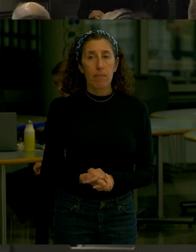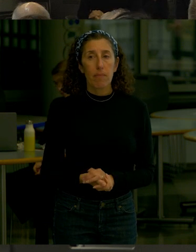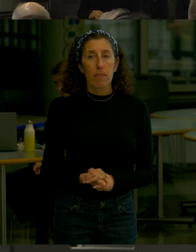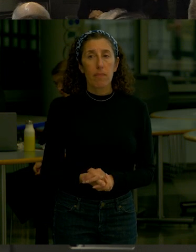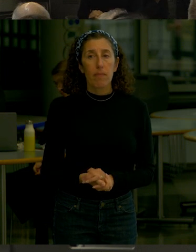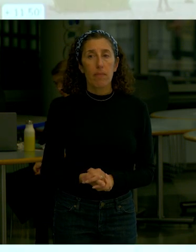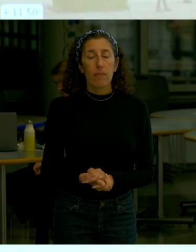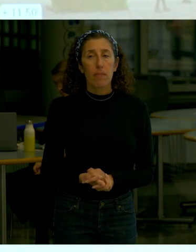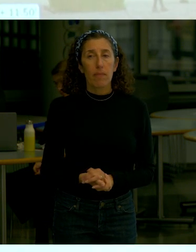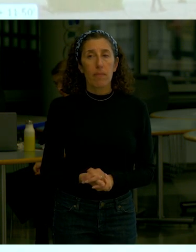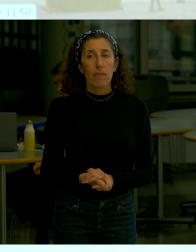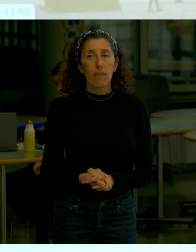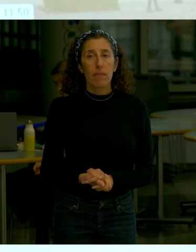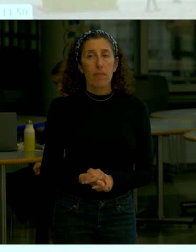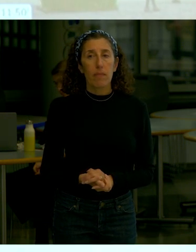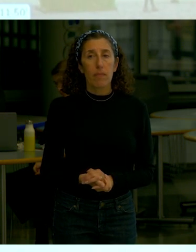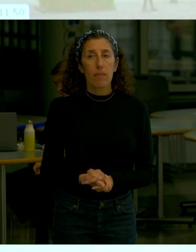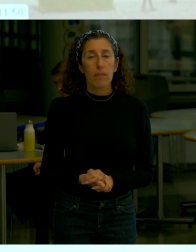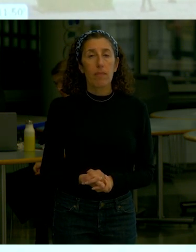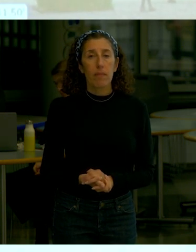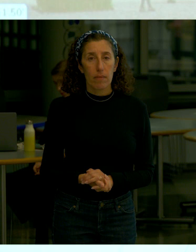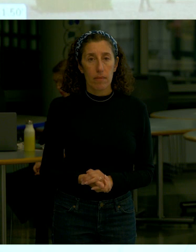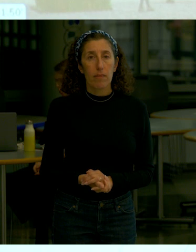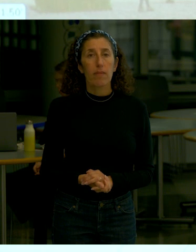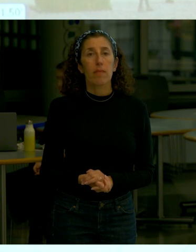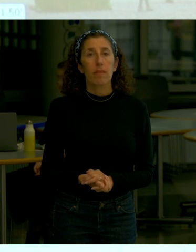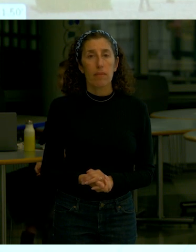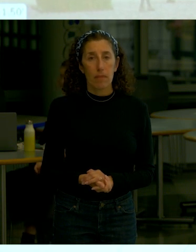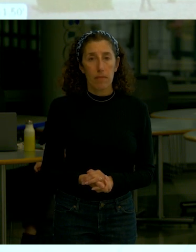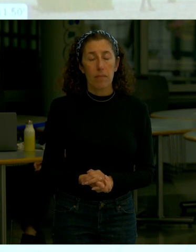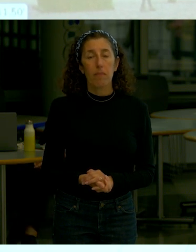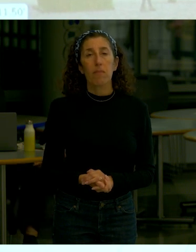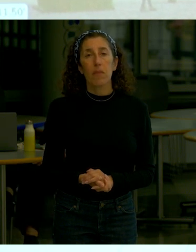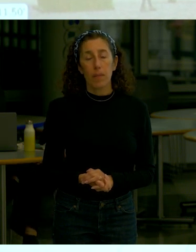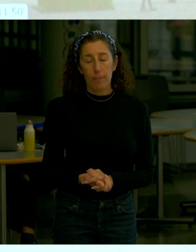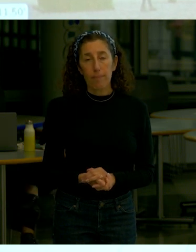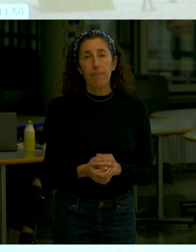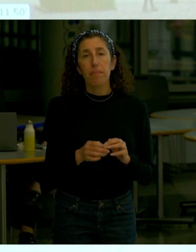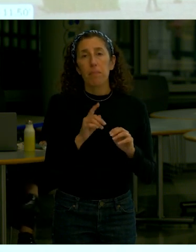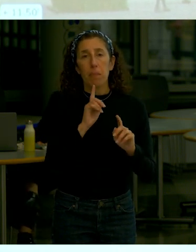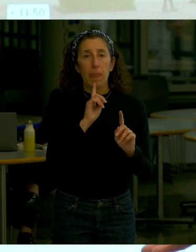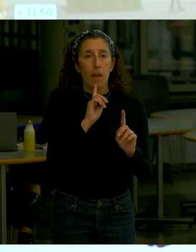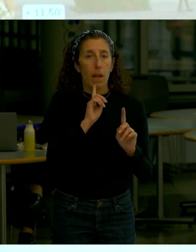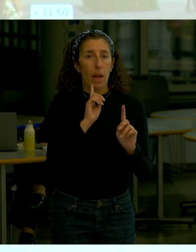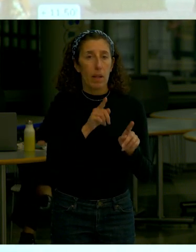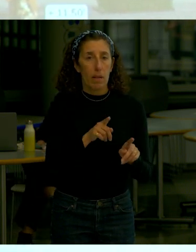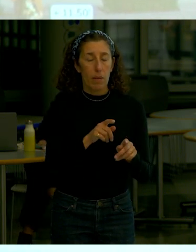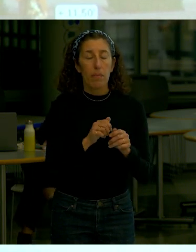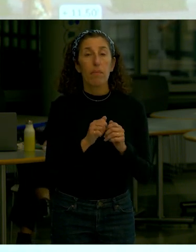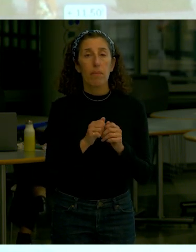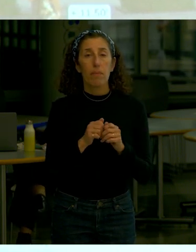have in these street ends is we're limited in our ability to locate deployables